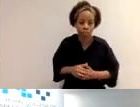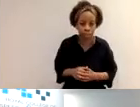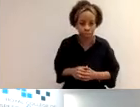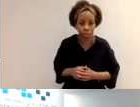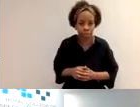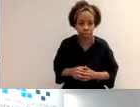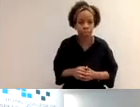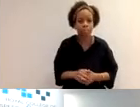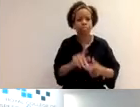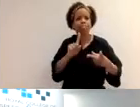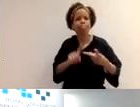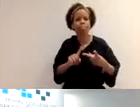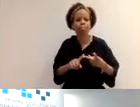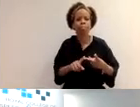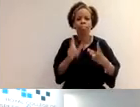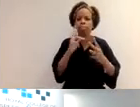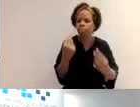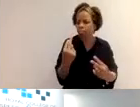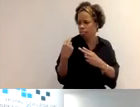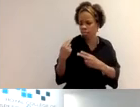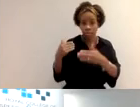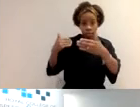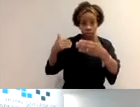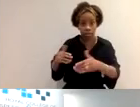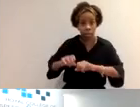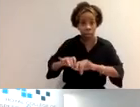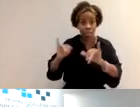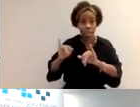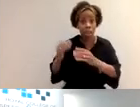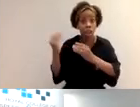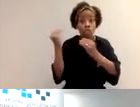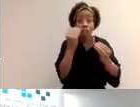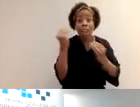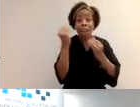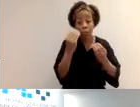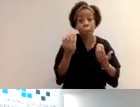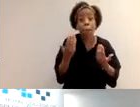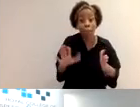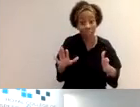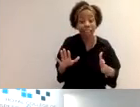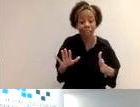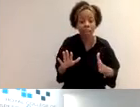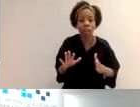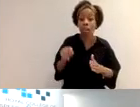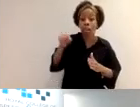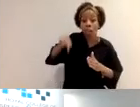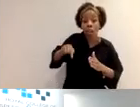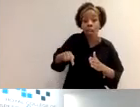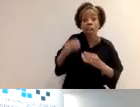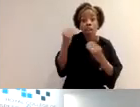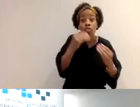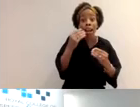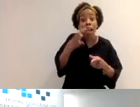Reflect on the training through the pandemic. So maybe that you've done training that was actually more, um, as a result of the pandemic.